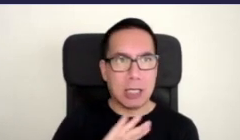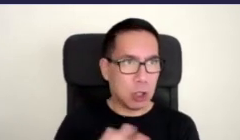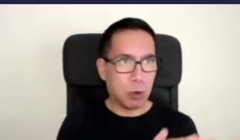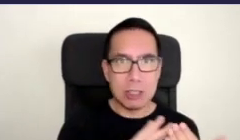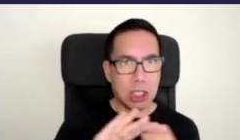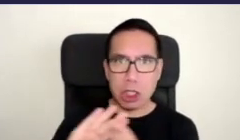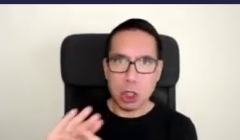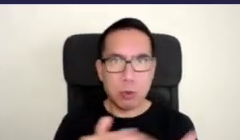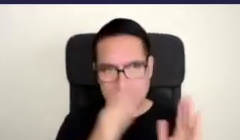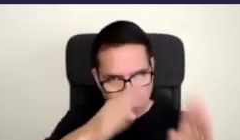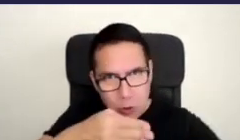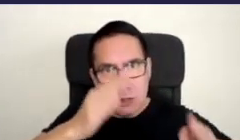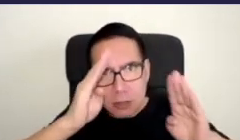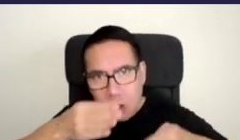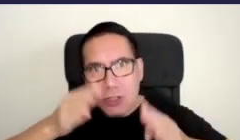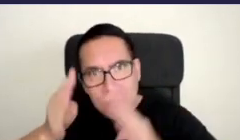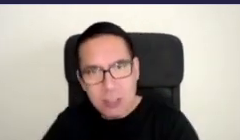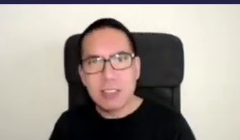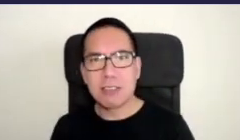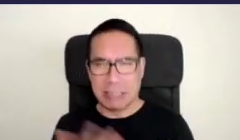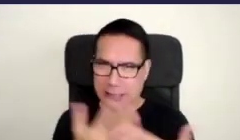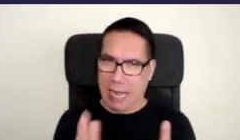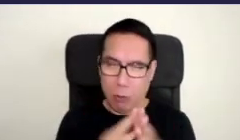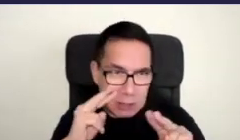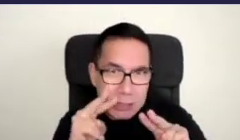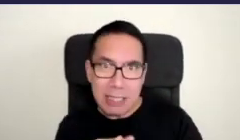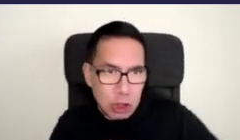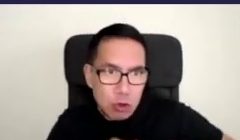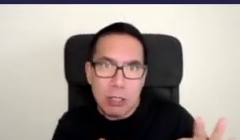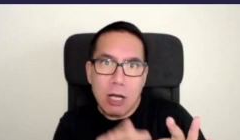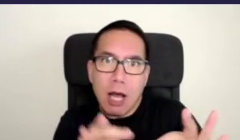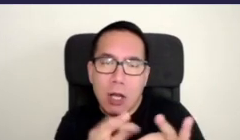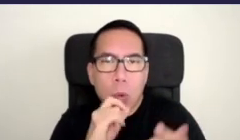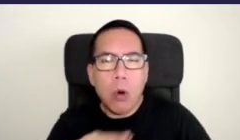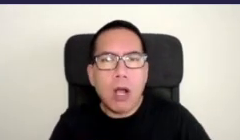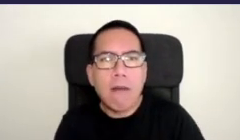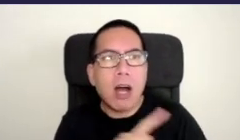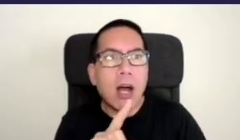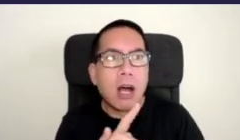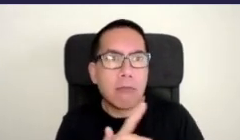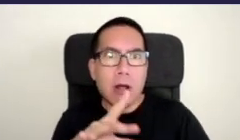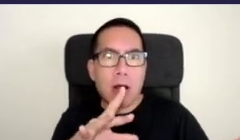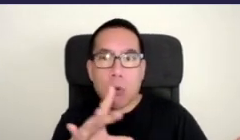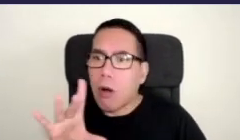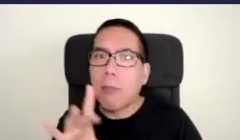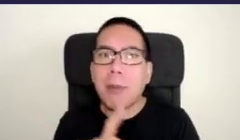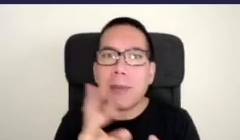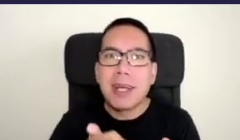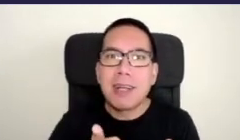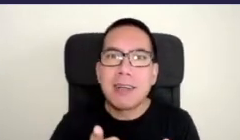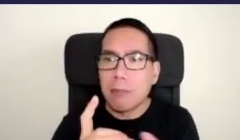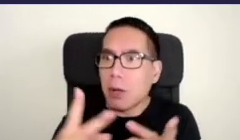this way of looking at street gardening addresses all the disconnections I have mentioned